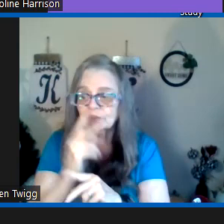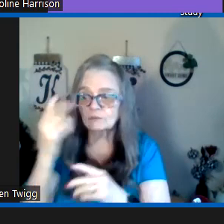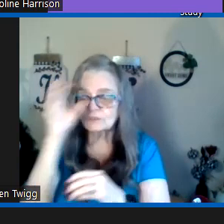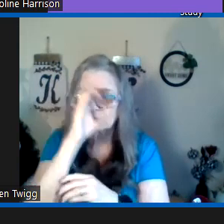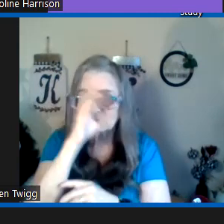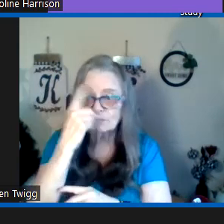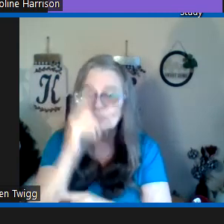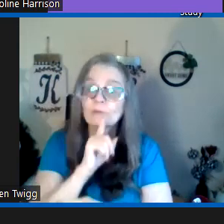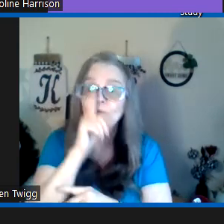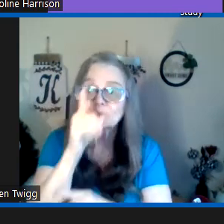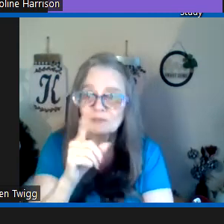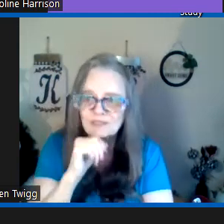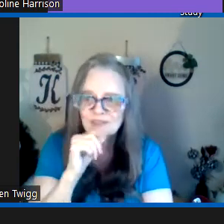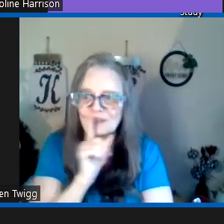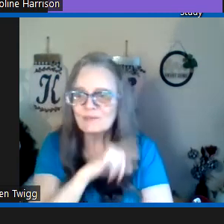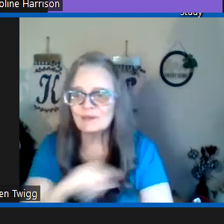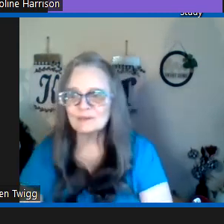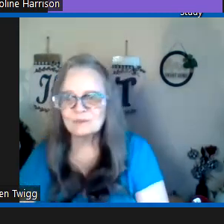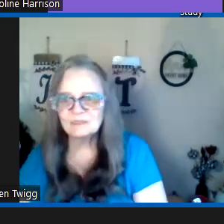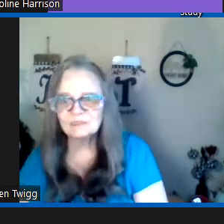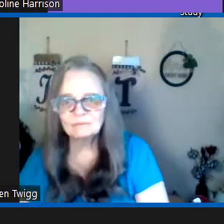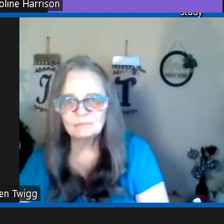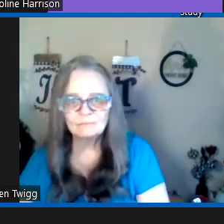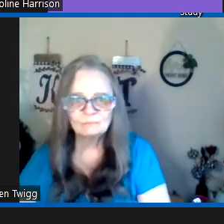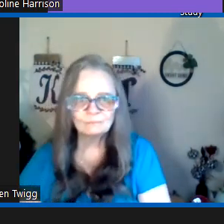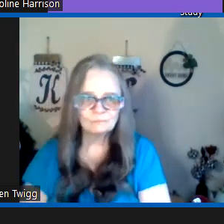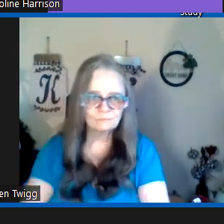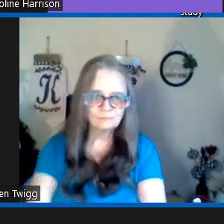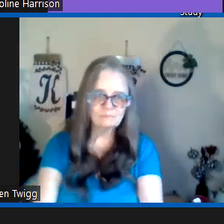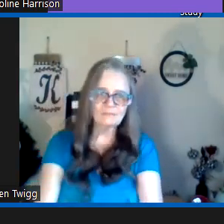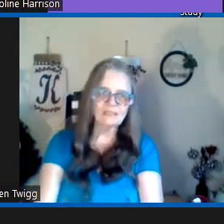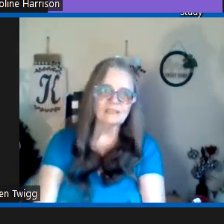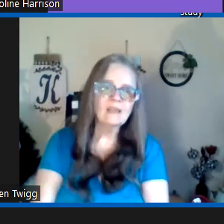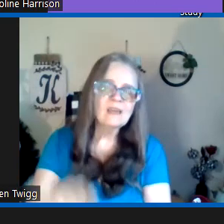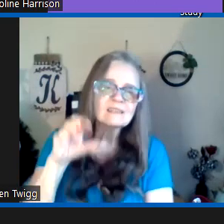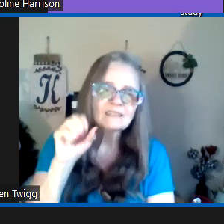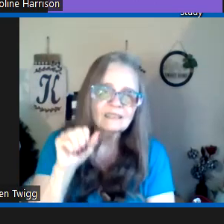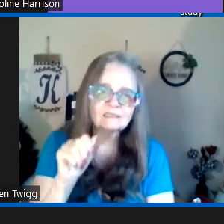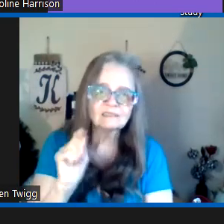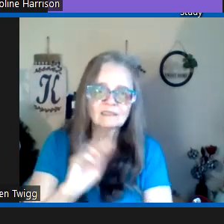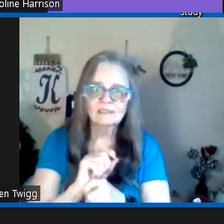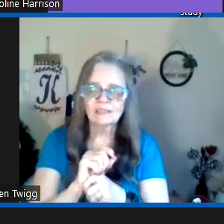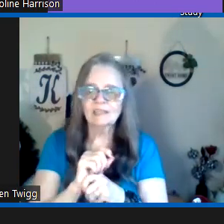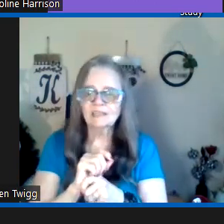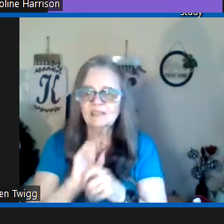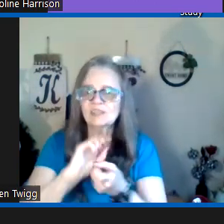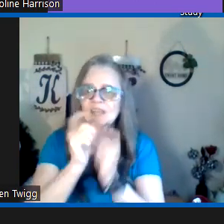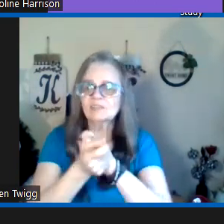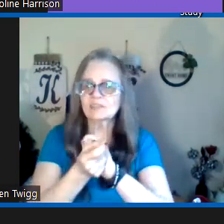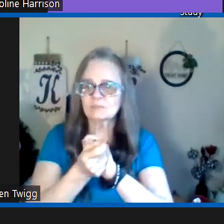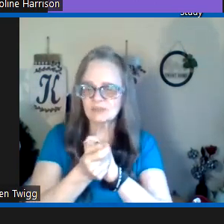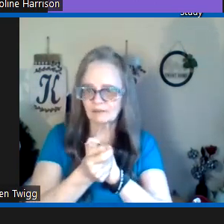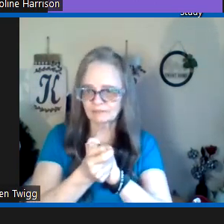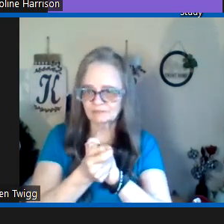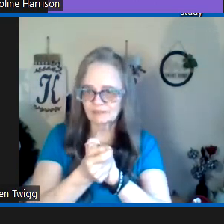to search for the real ones not the false ones and satan he he